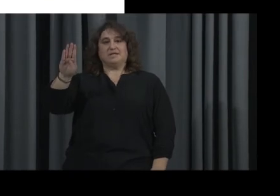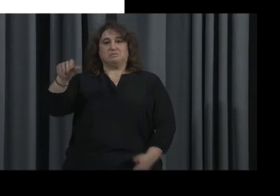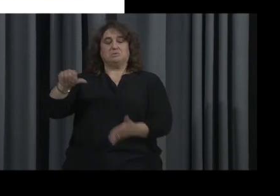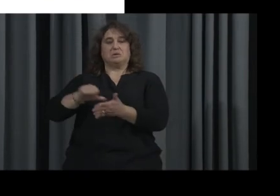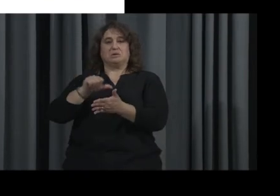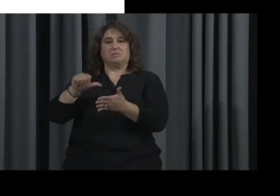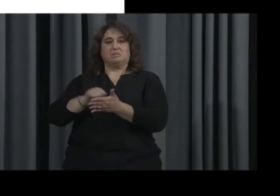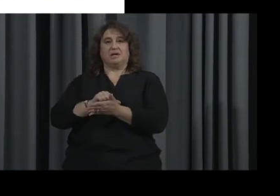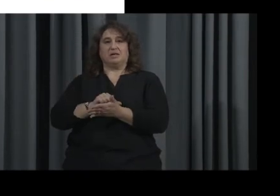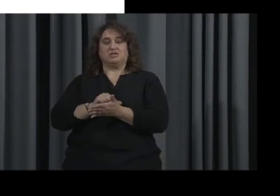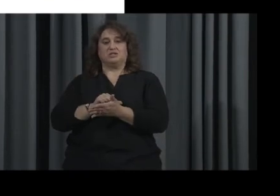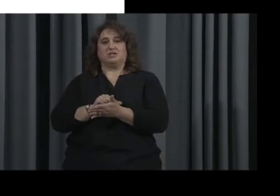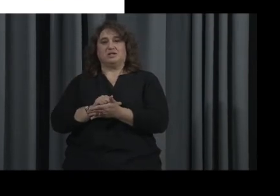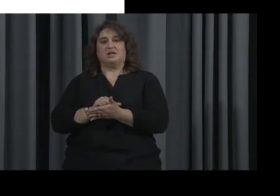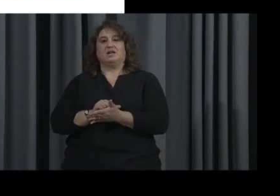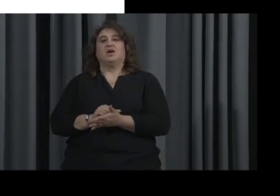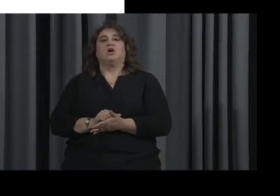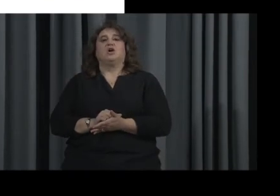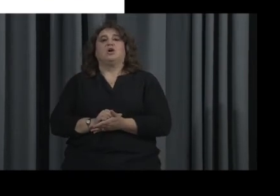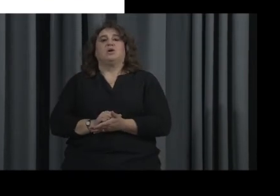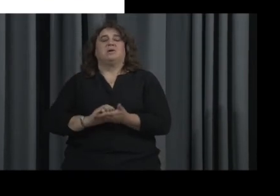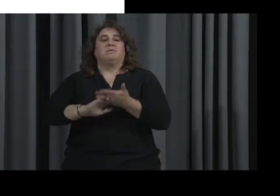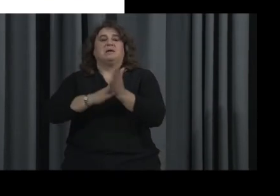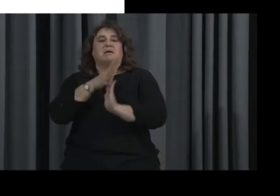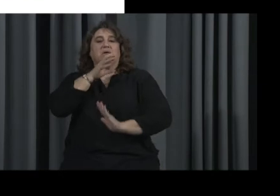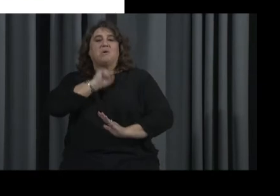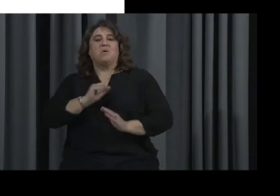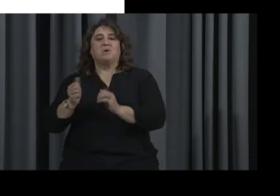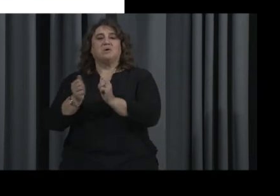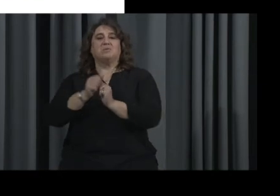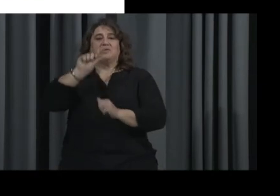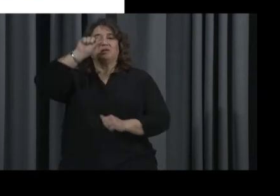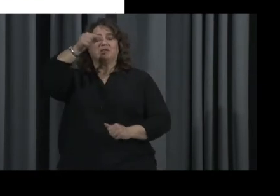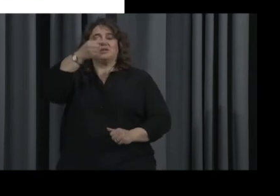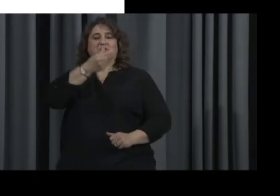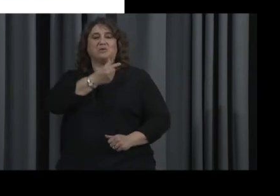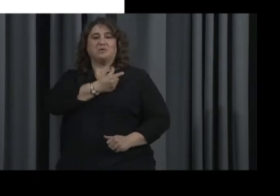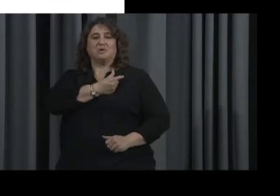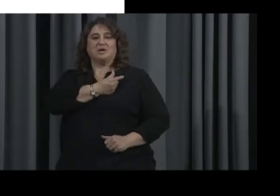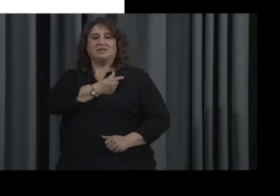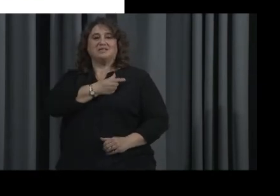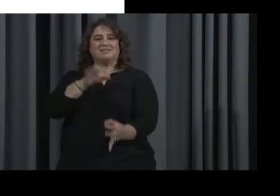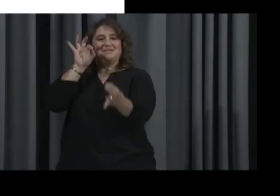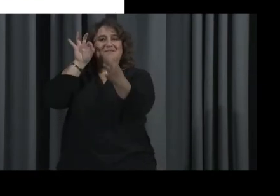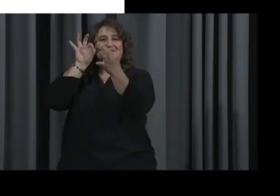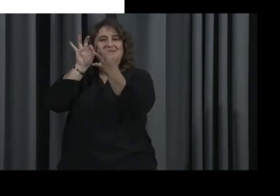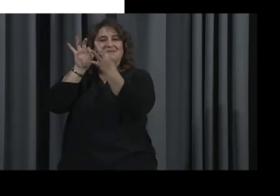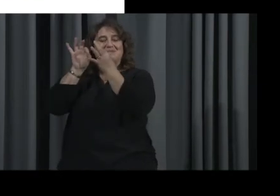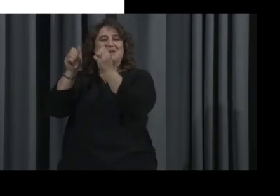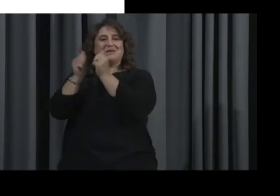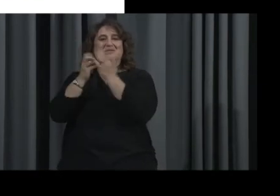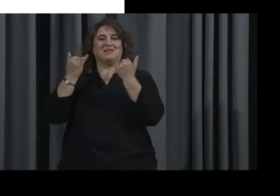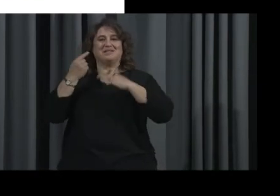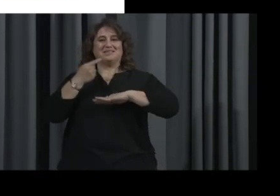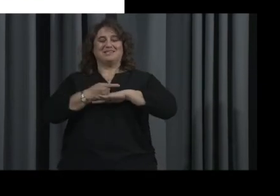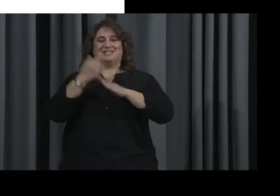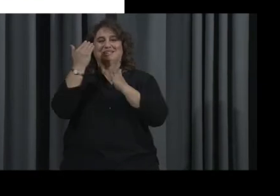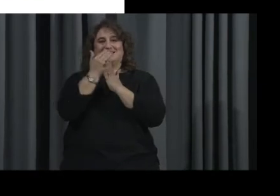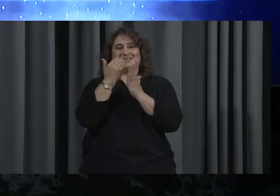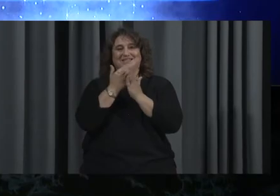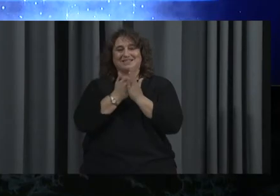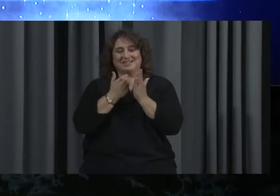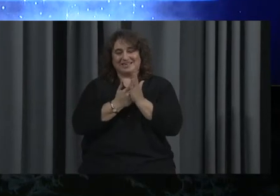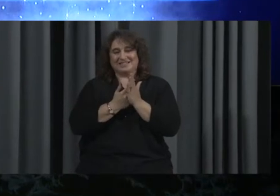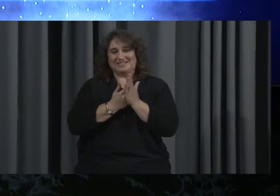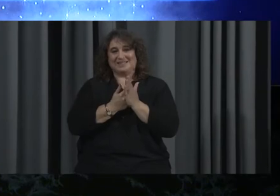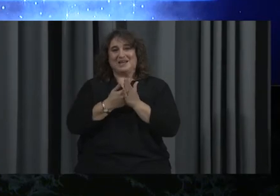So make sure you tune into that and get some more feedback on today's lesson. All right. Well, we don't have anything